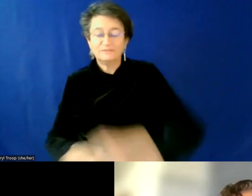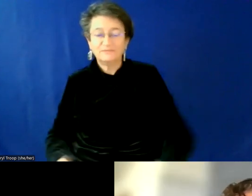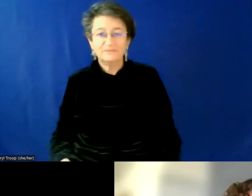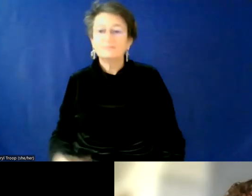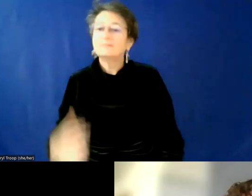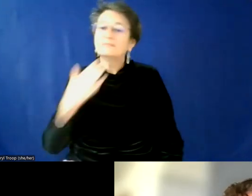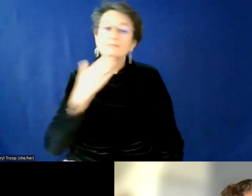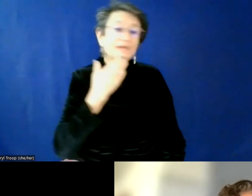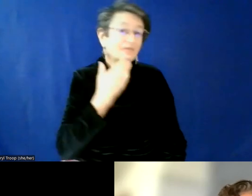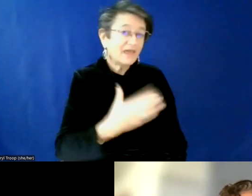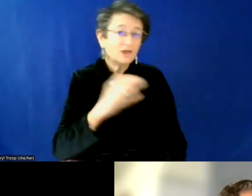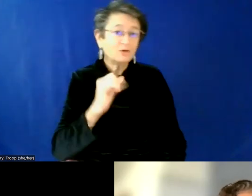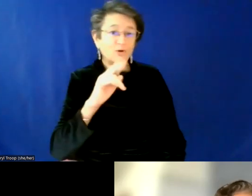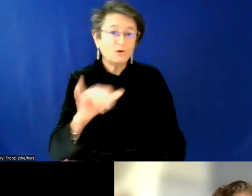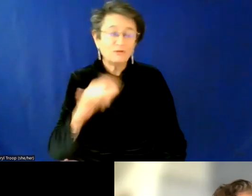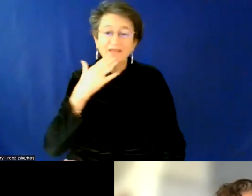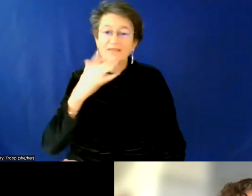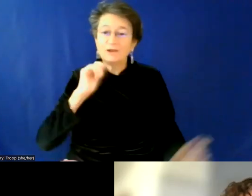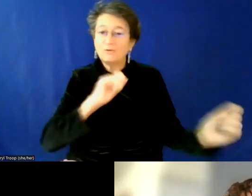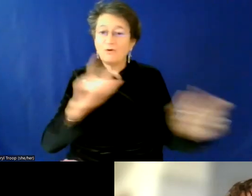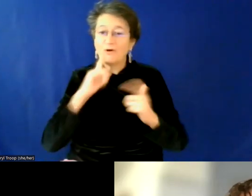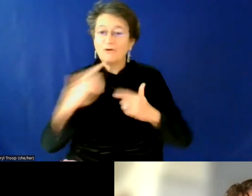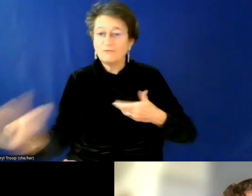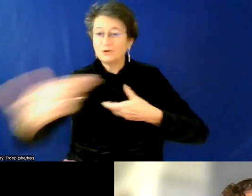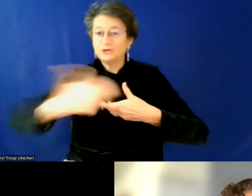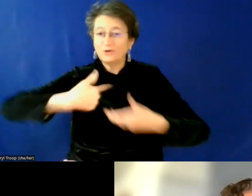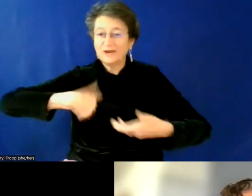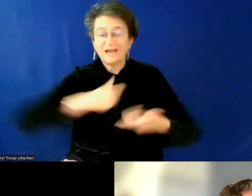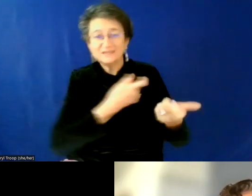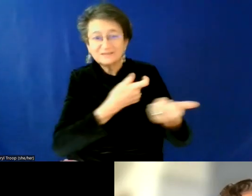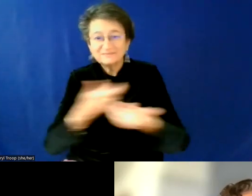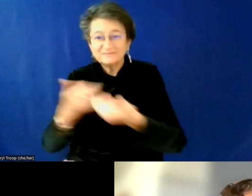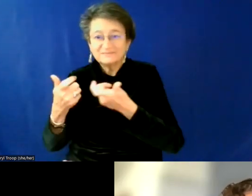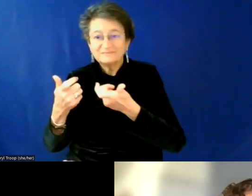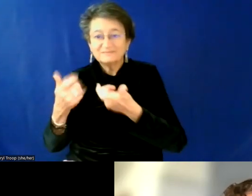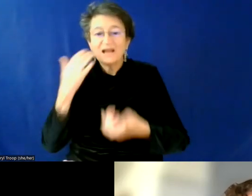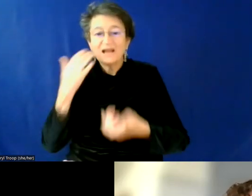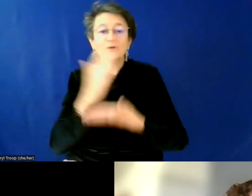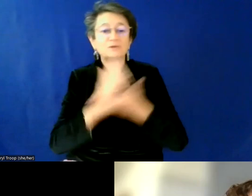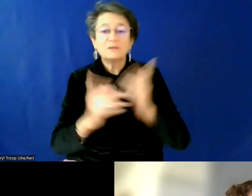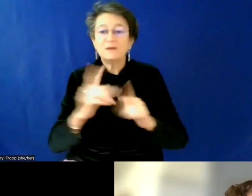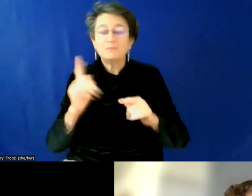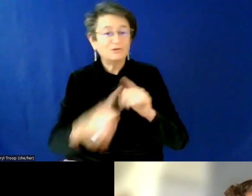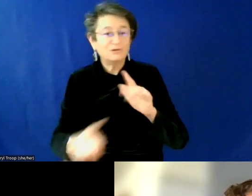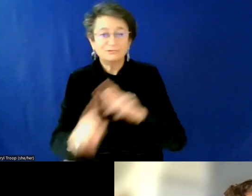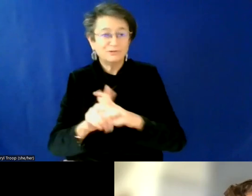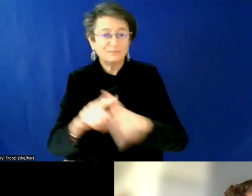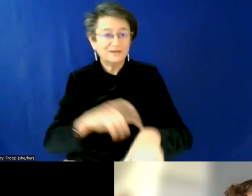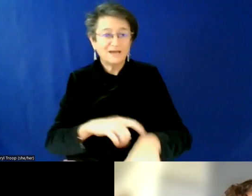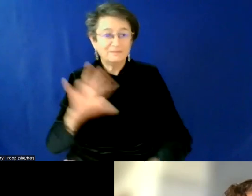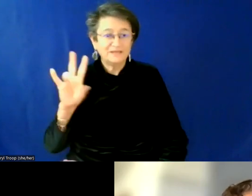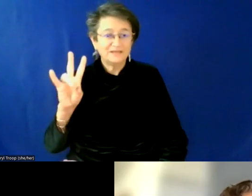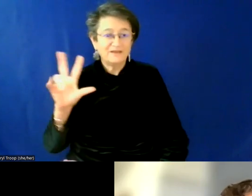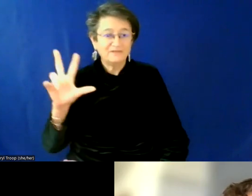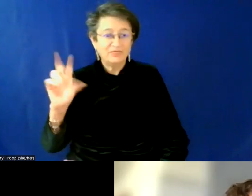everybody, for joining us. And I know that some people were not, uh, able to make a, make it at 730 on a Thursday morning,